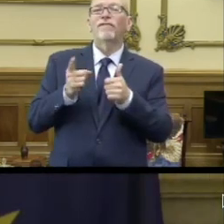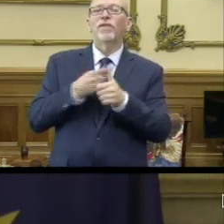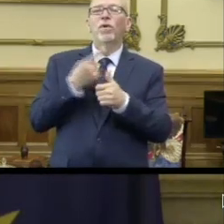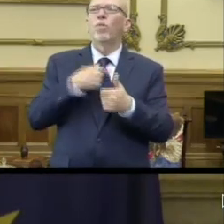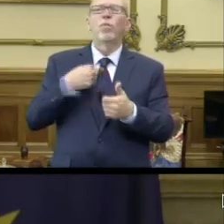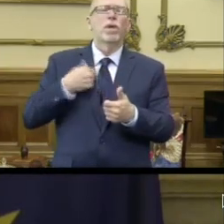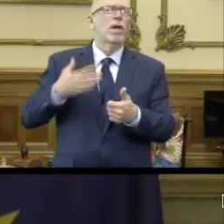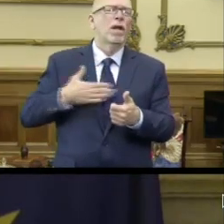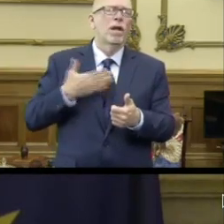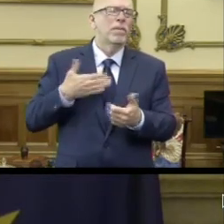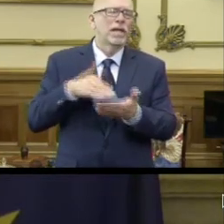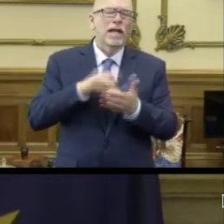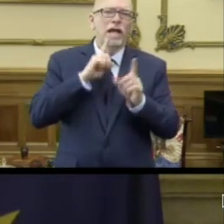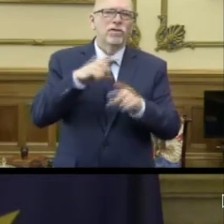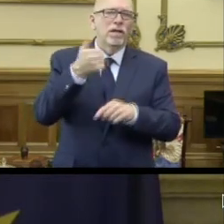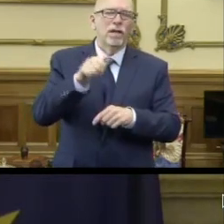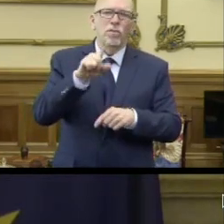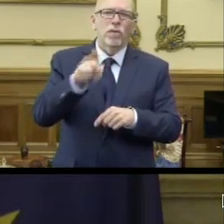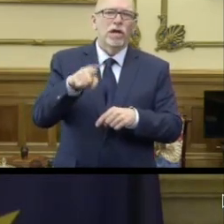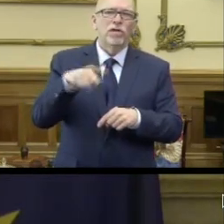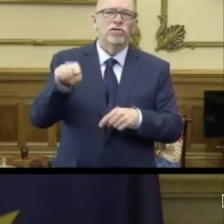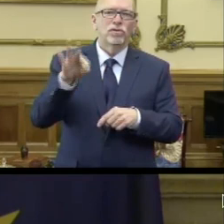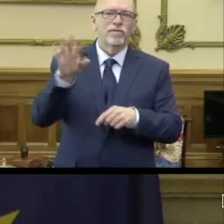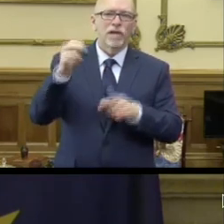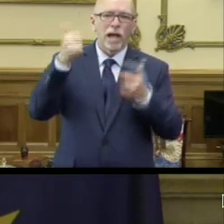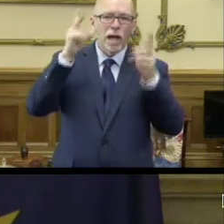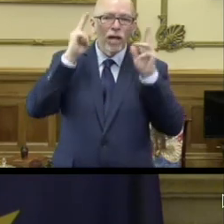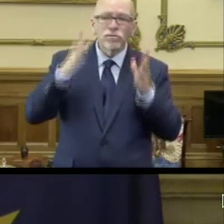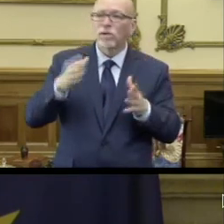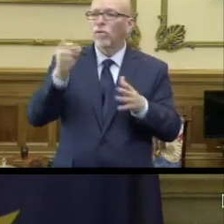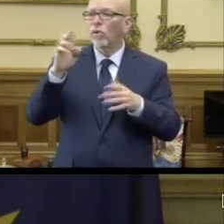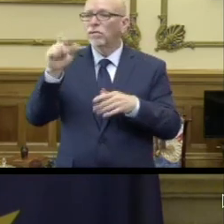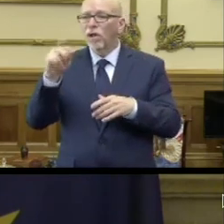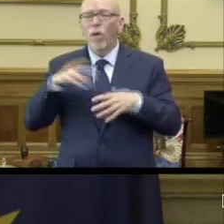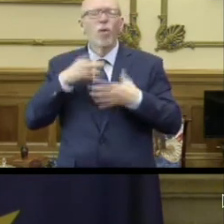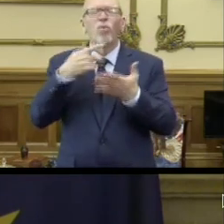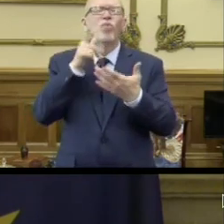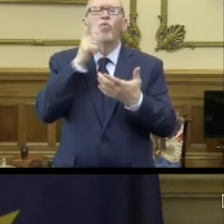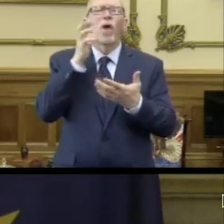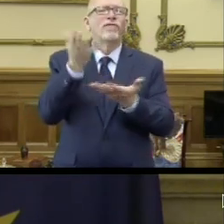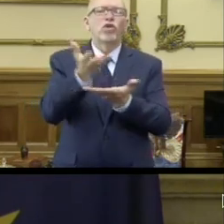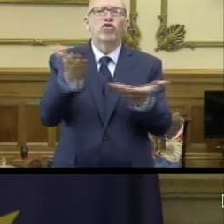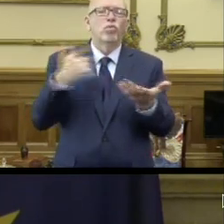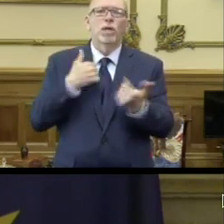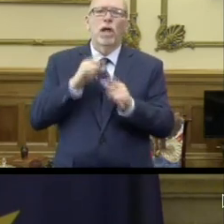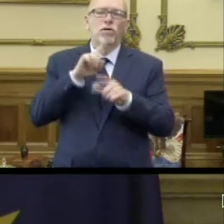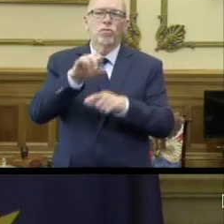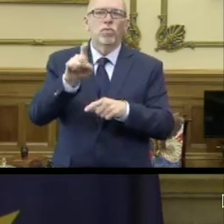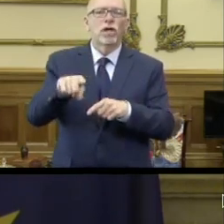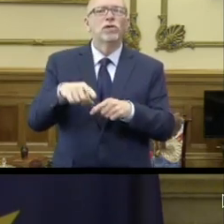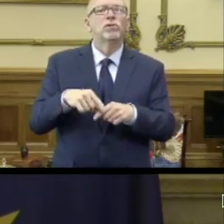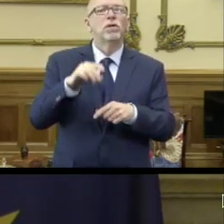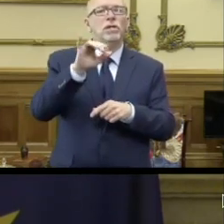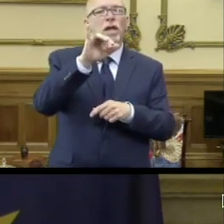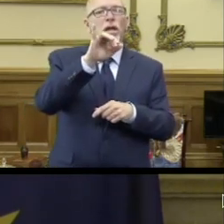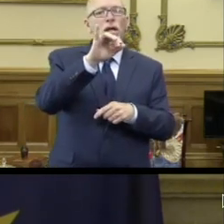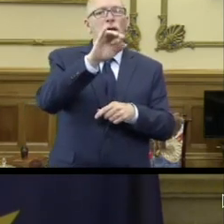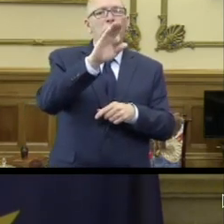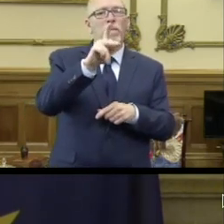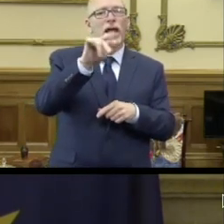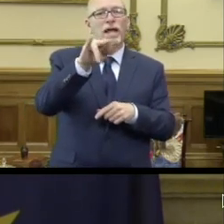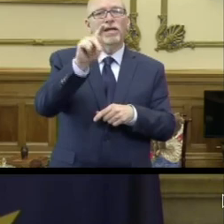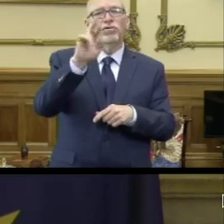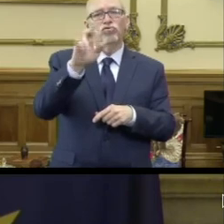we're happy to, again, answer any question that she or anyone else may have. But backontrack.in.gov does spell